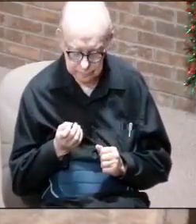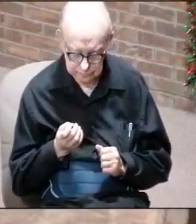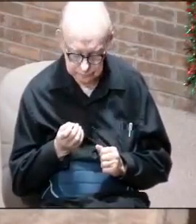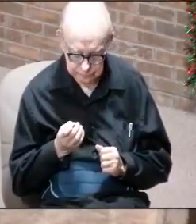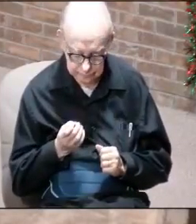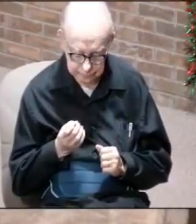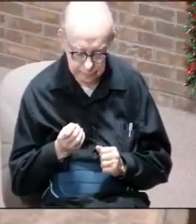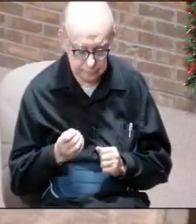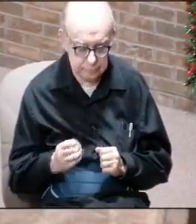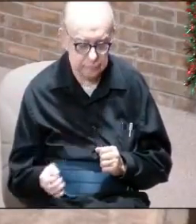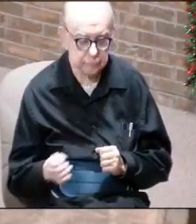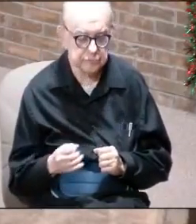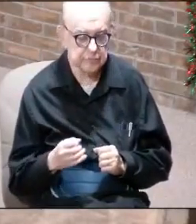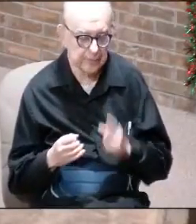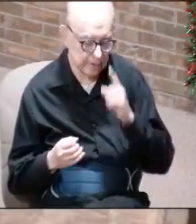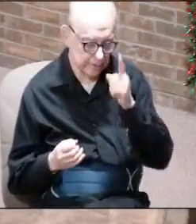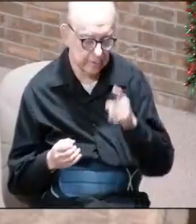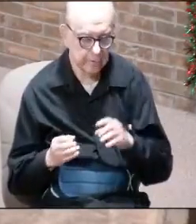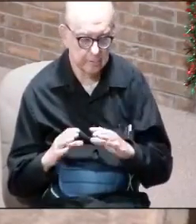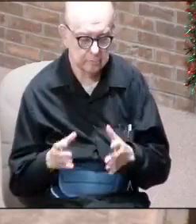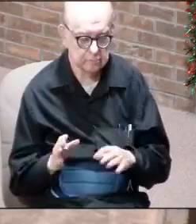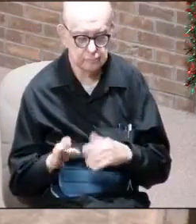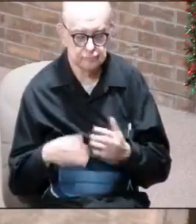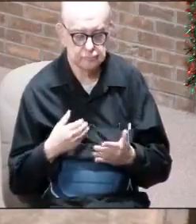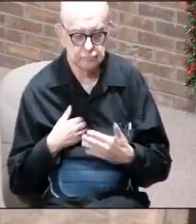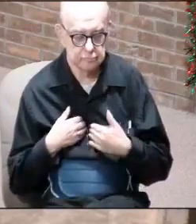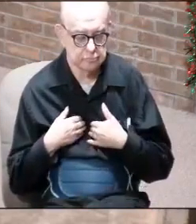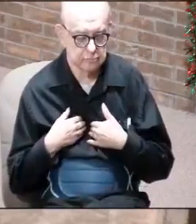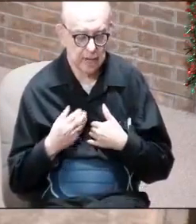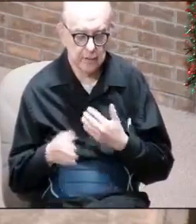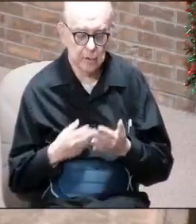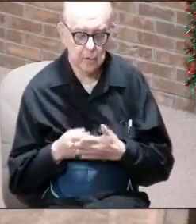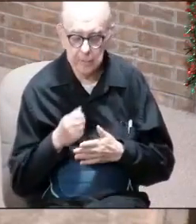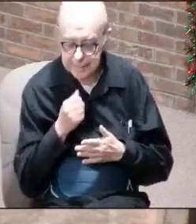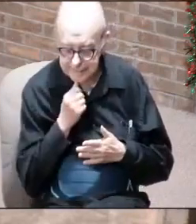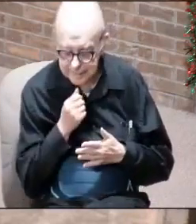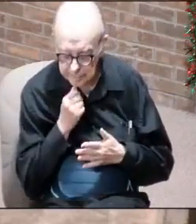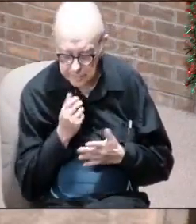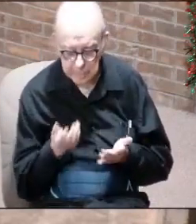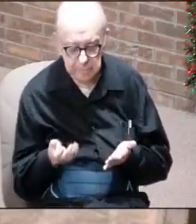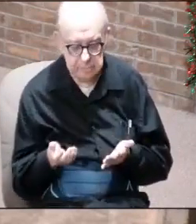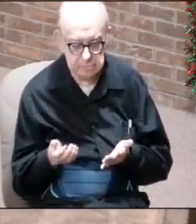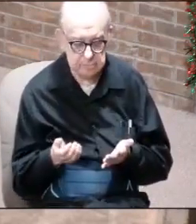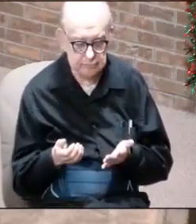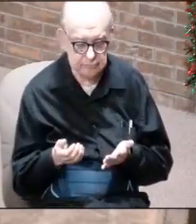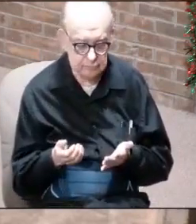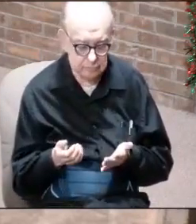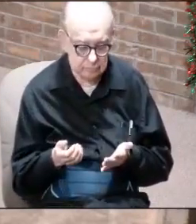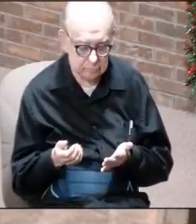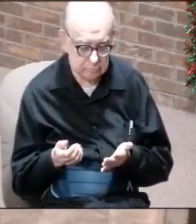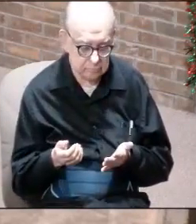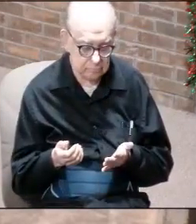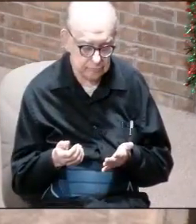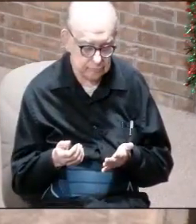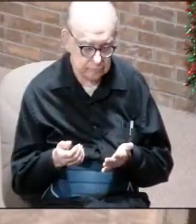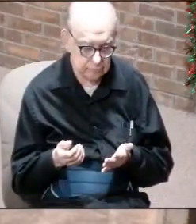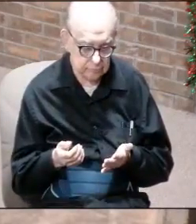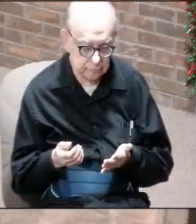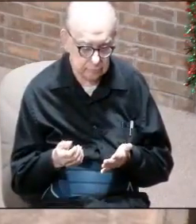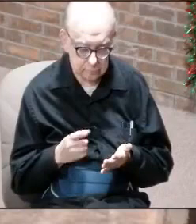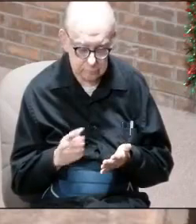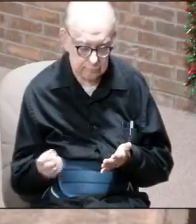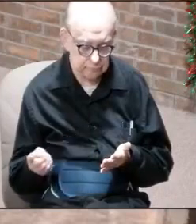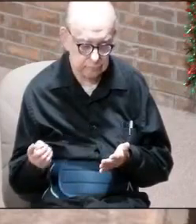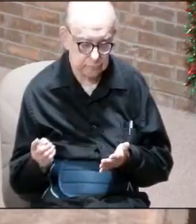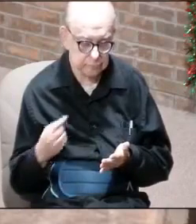oh man, the Intelligence Committee, which has all of the secrets of the American warfare and